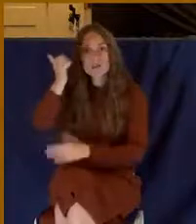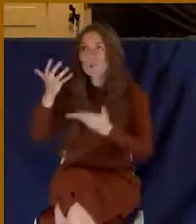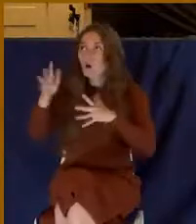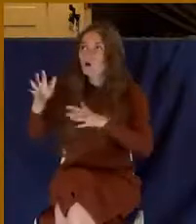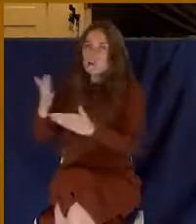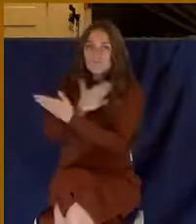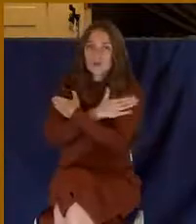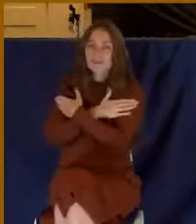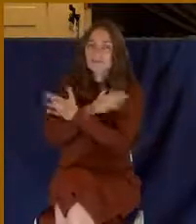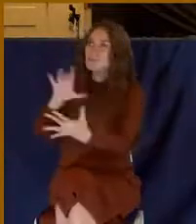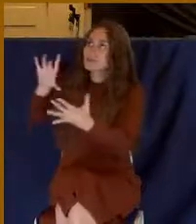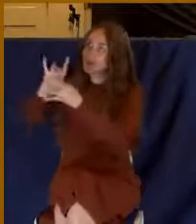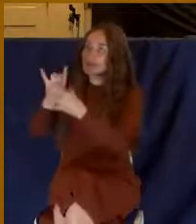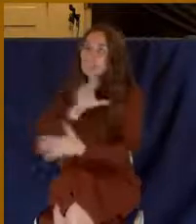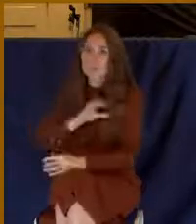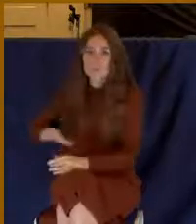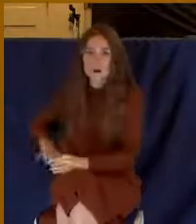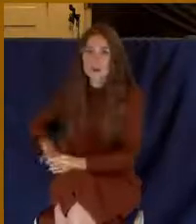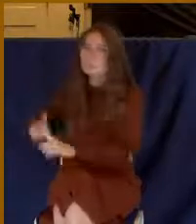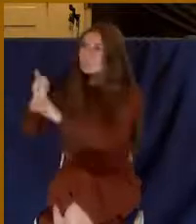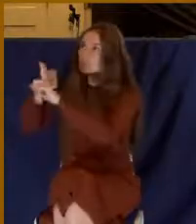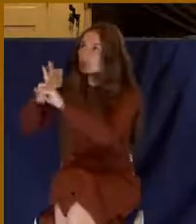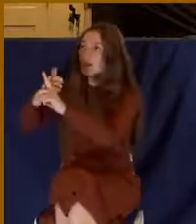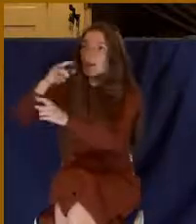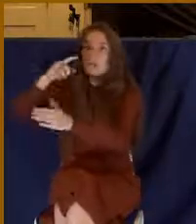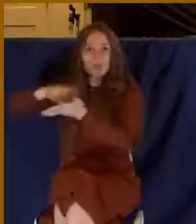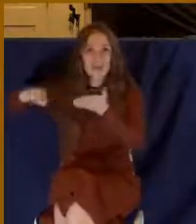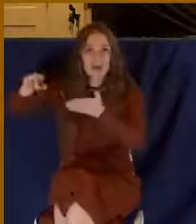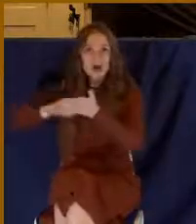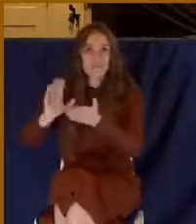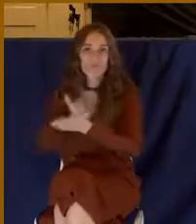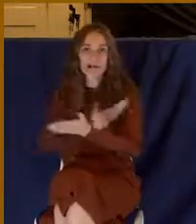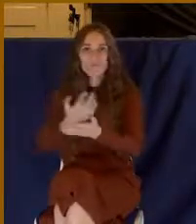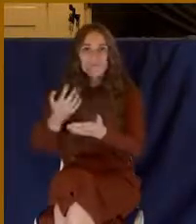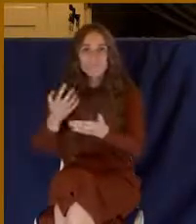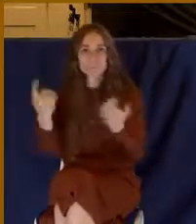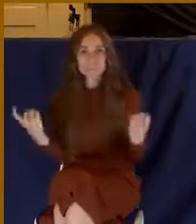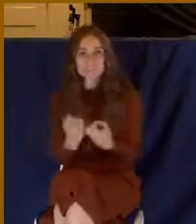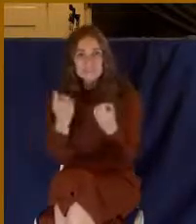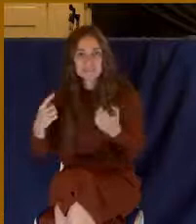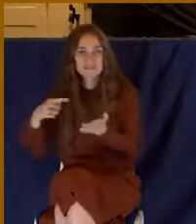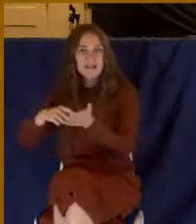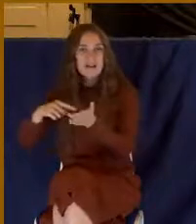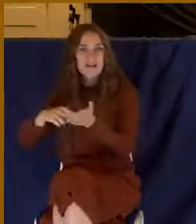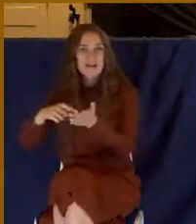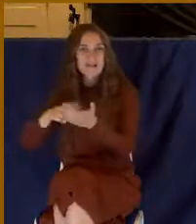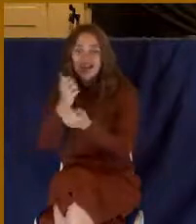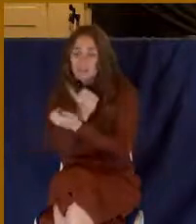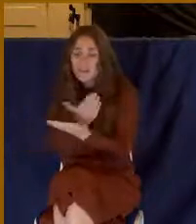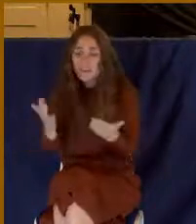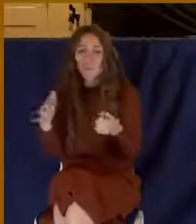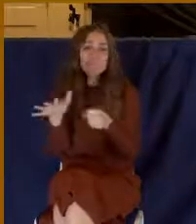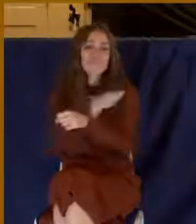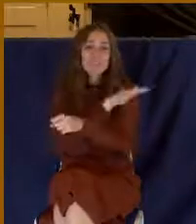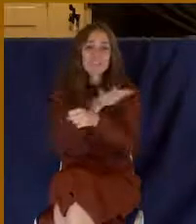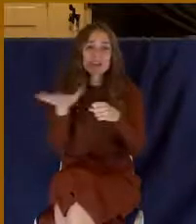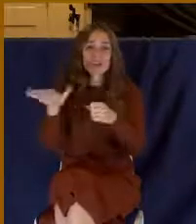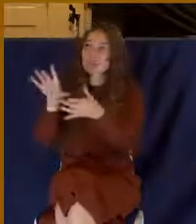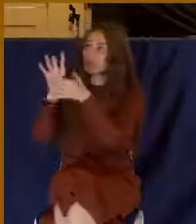who paid our sin debt. All those things were fulfilled in Christ. They're just shadows